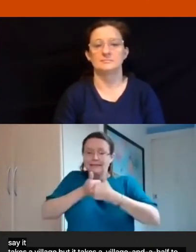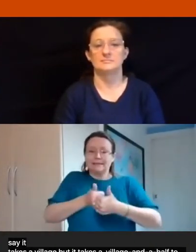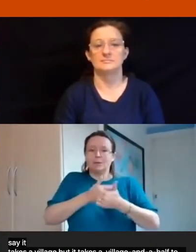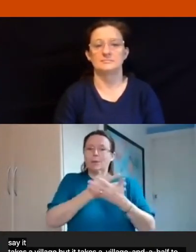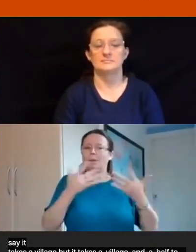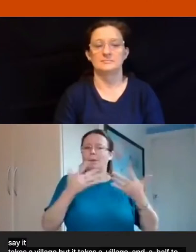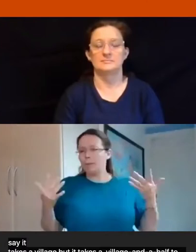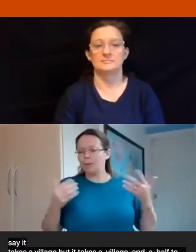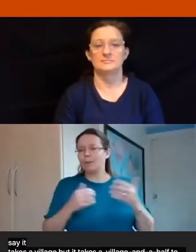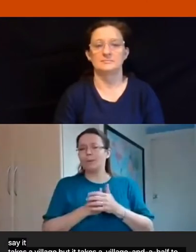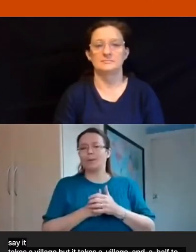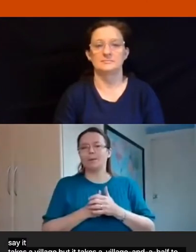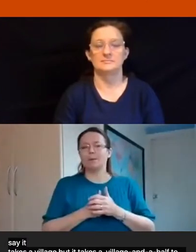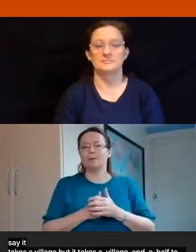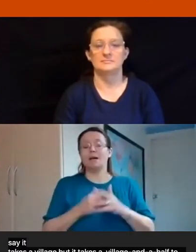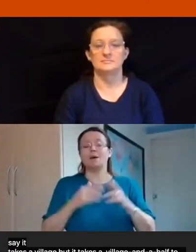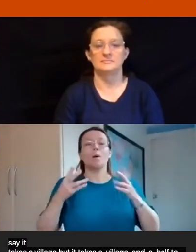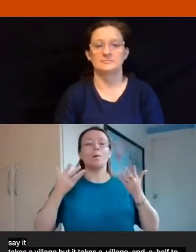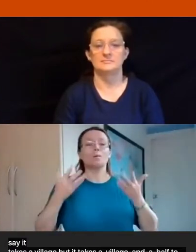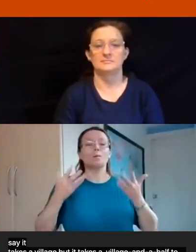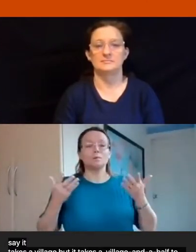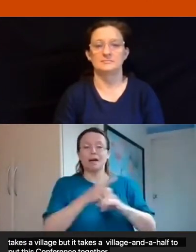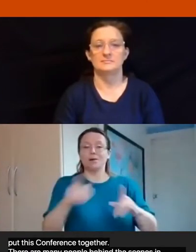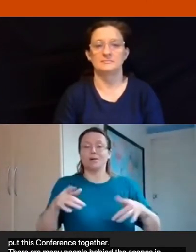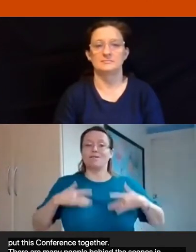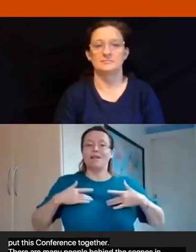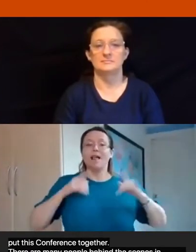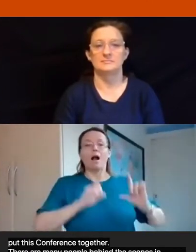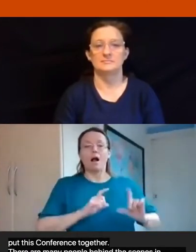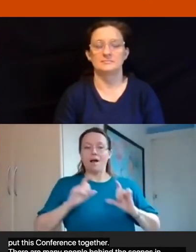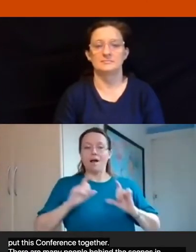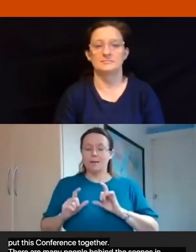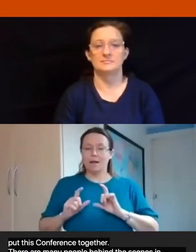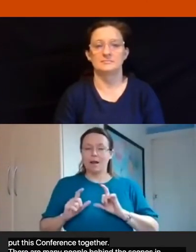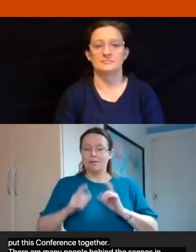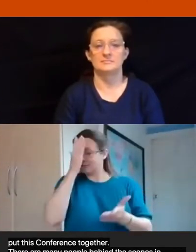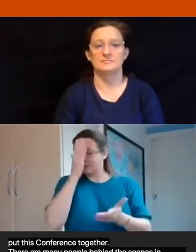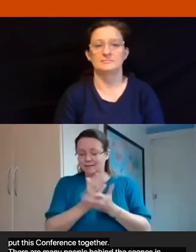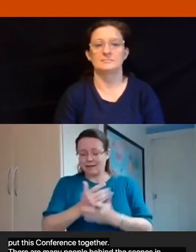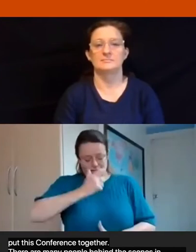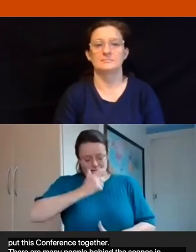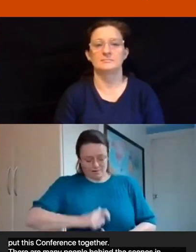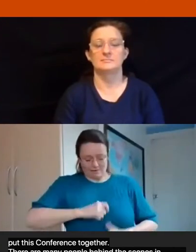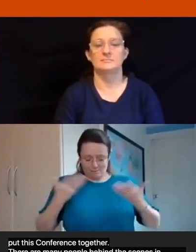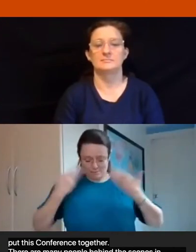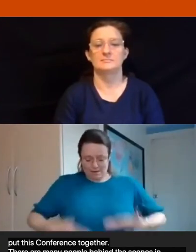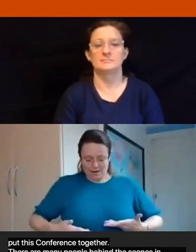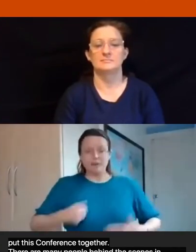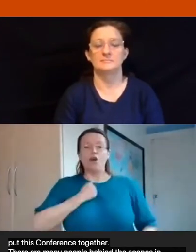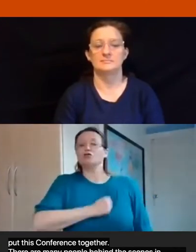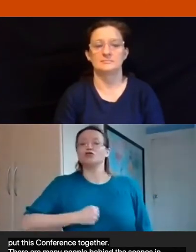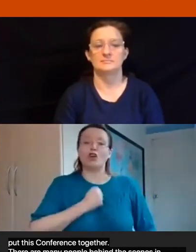we hope it will be a day where you feel able to be at home exactly as you are where you don't have to say sorry